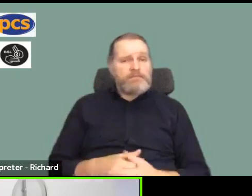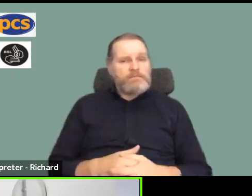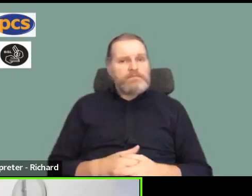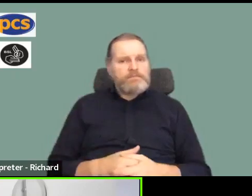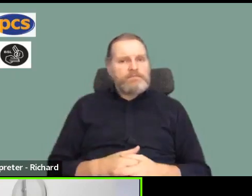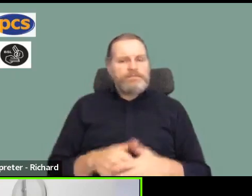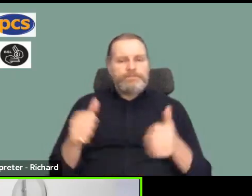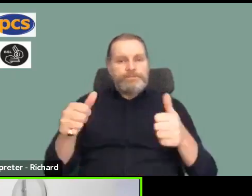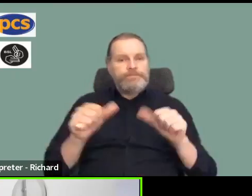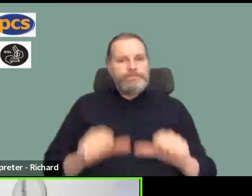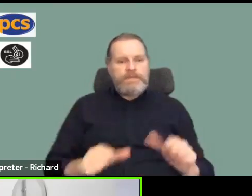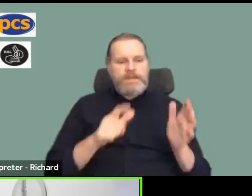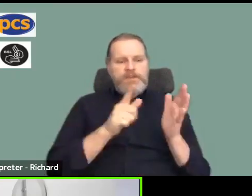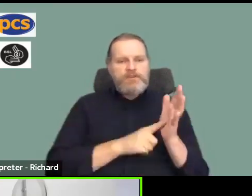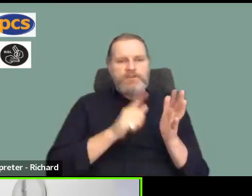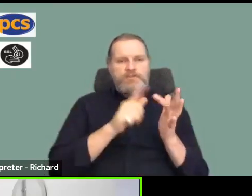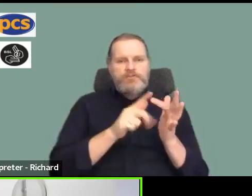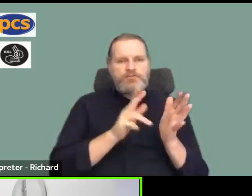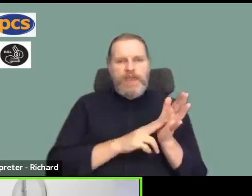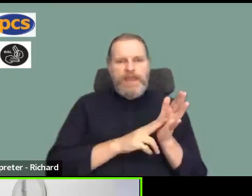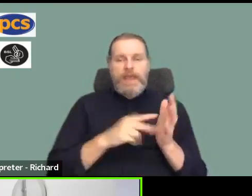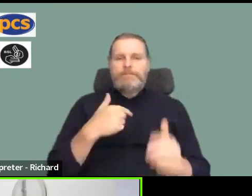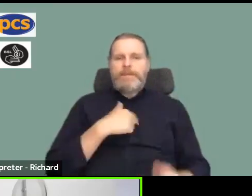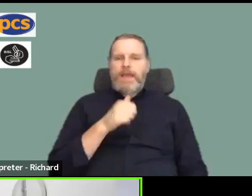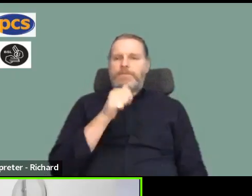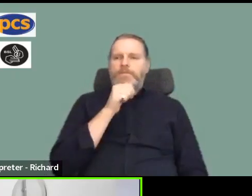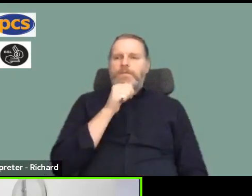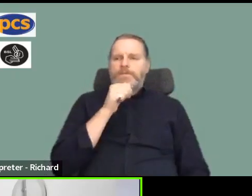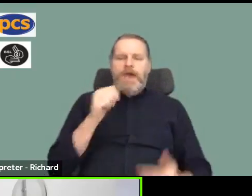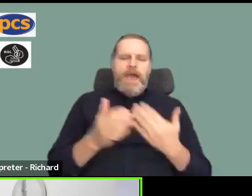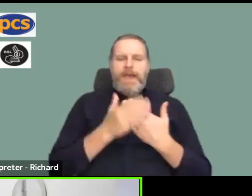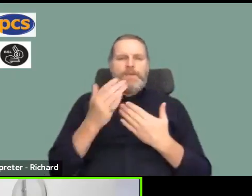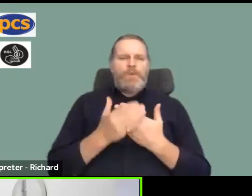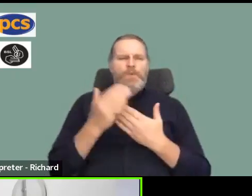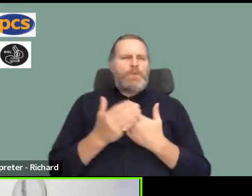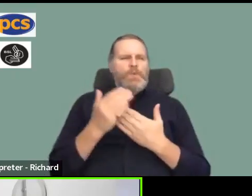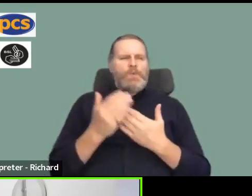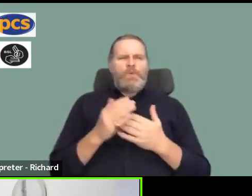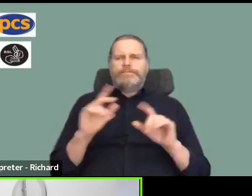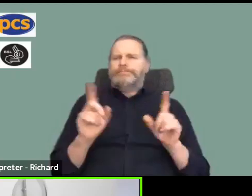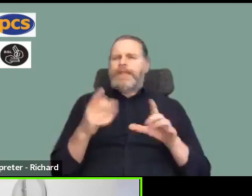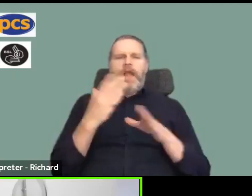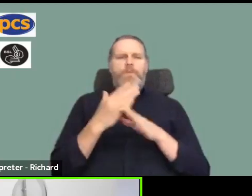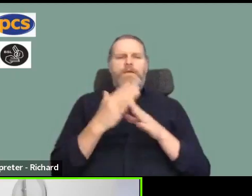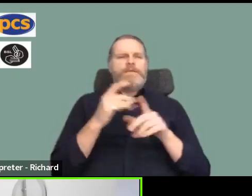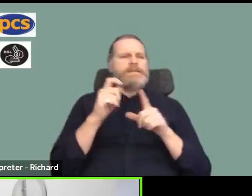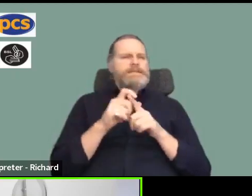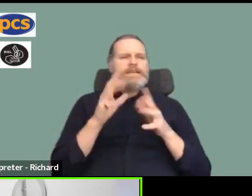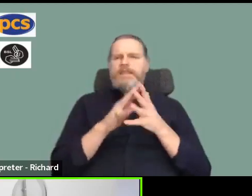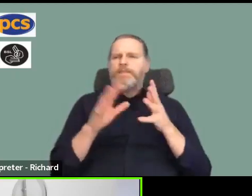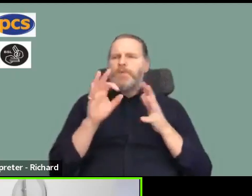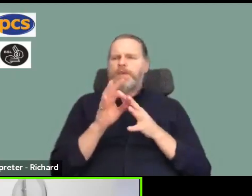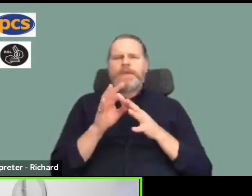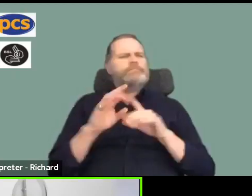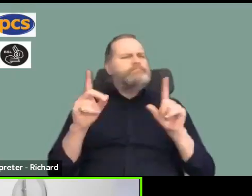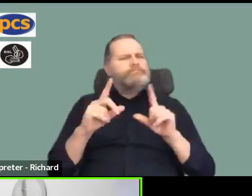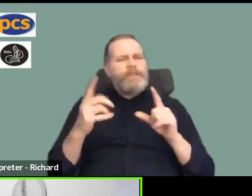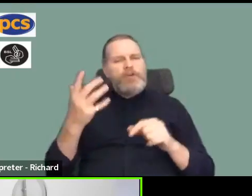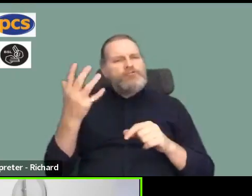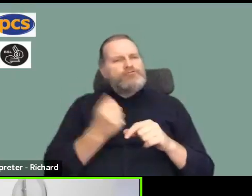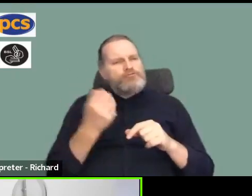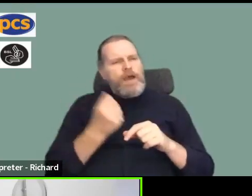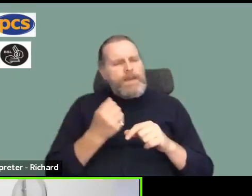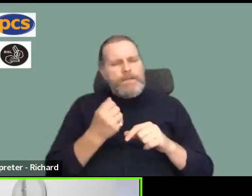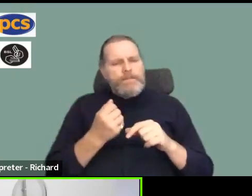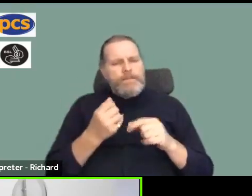Jen, hi, I'm still quite a newbie to the DWP. Just wondering if there's any talk of strike pay or hardship funds. I think it's going